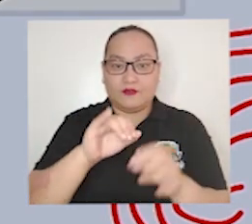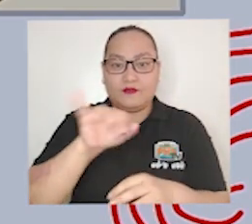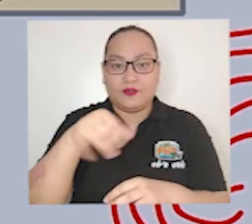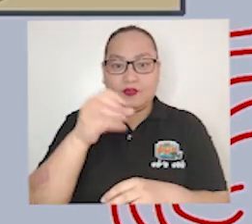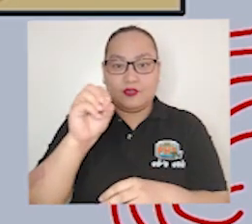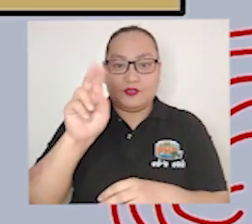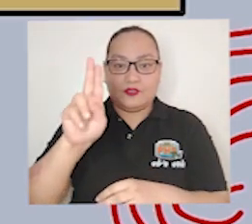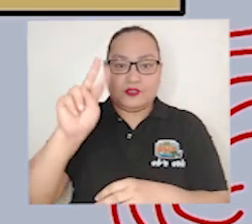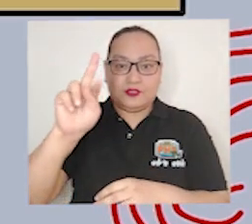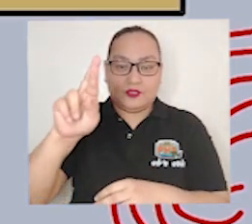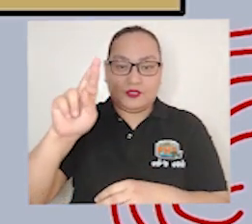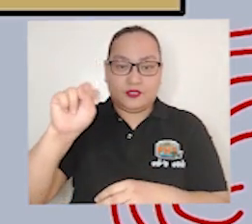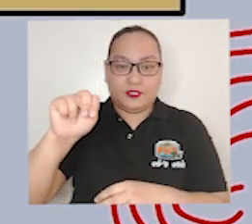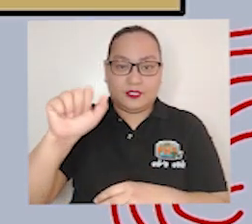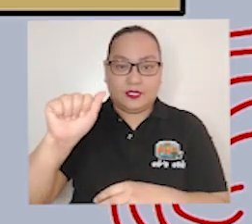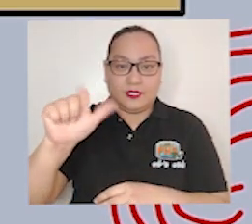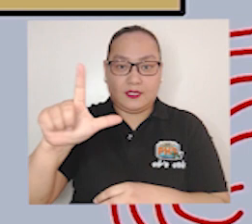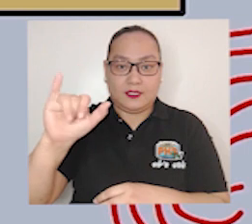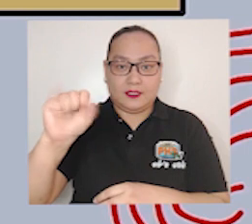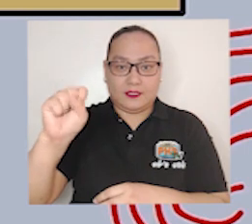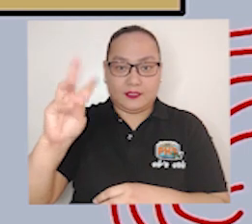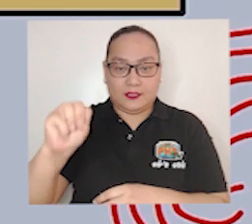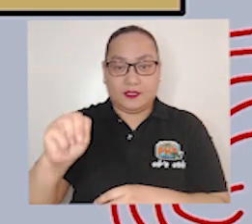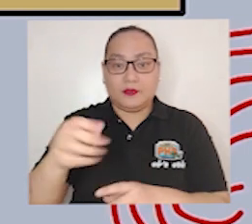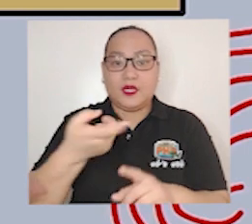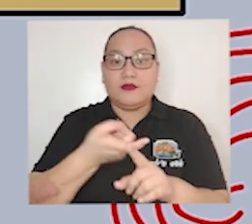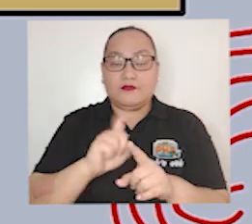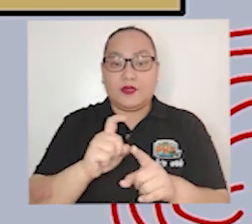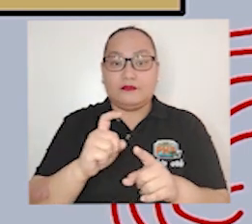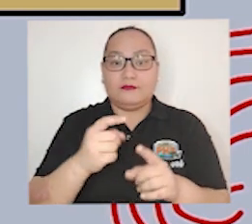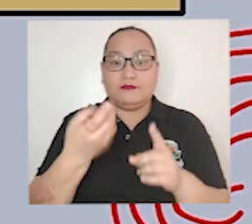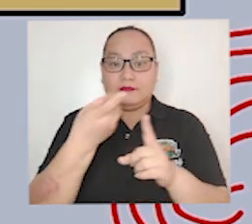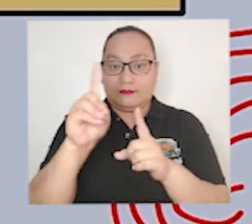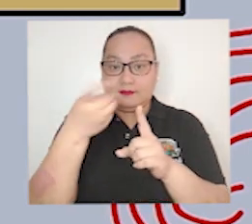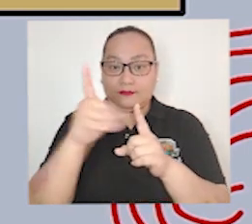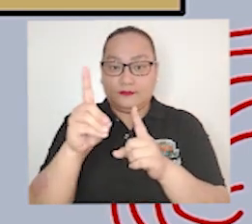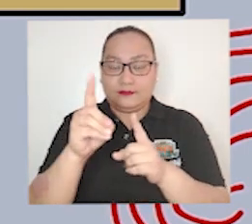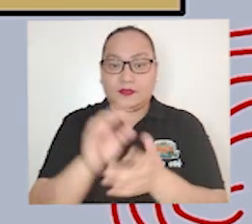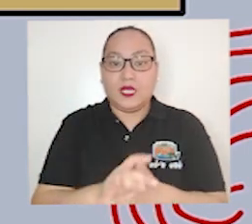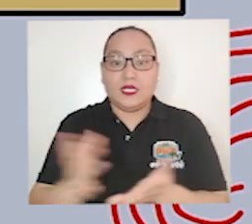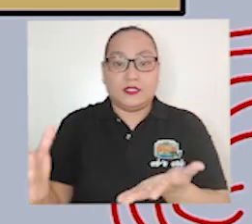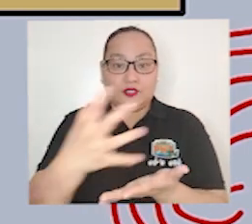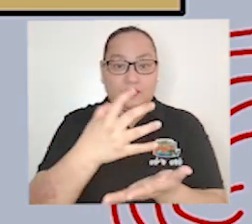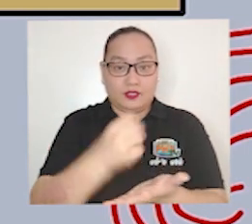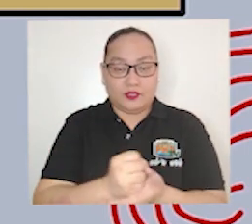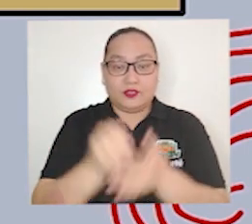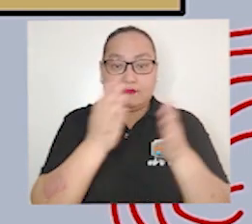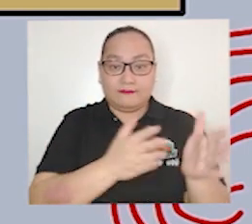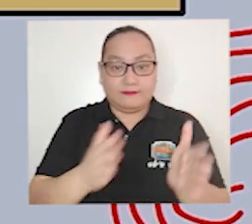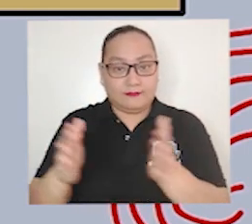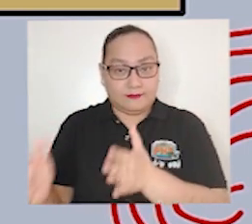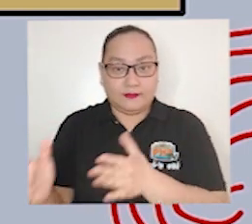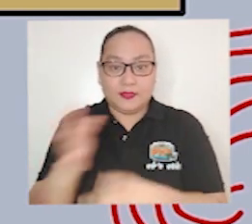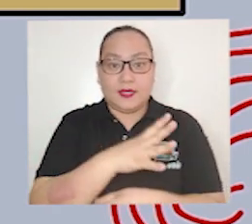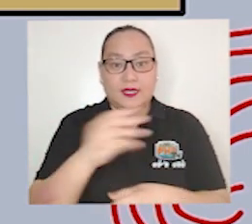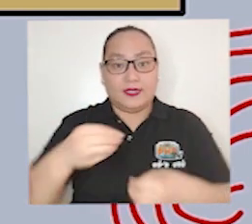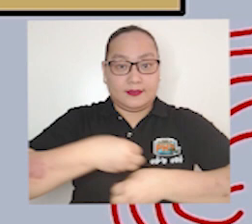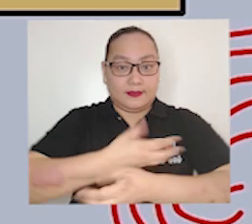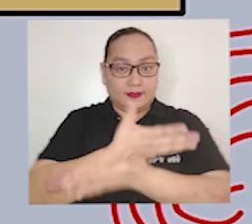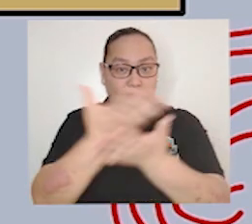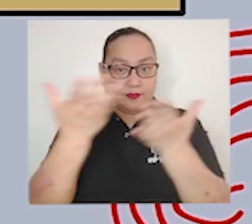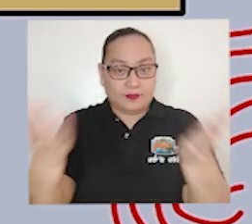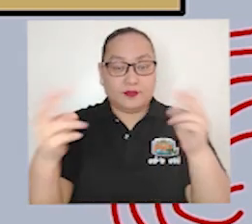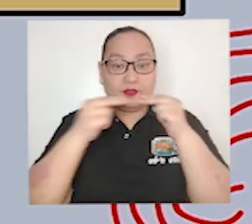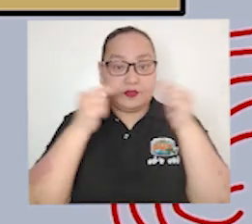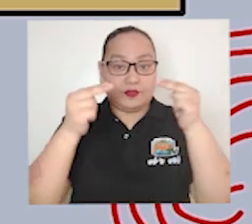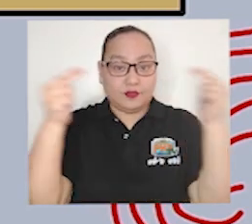Journalism according to the Dictionary Britannica is the collection preparation and